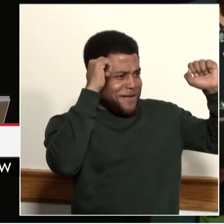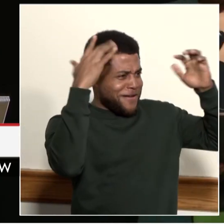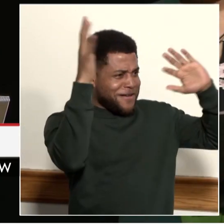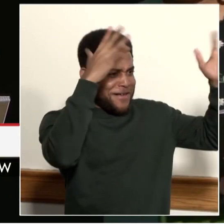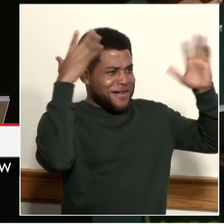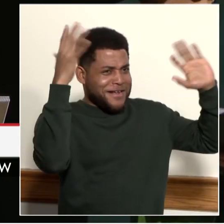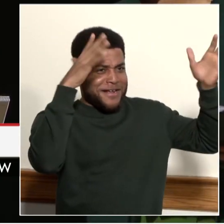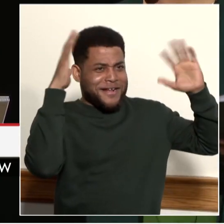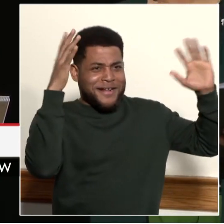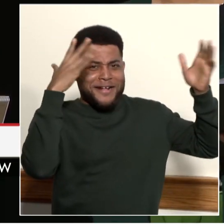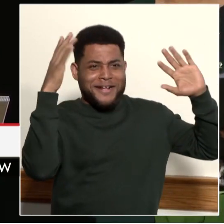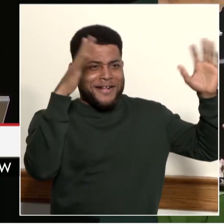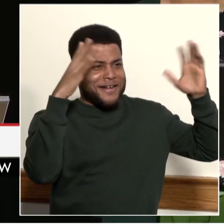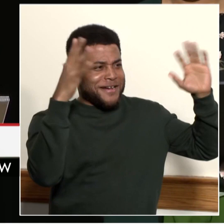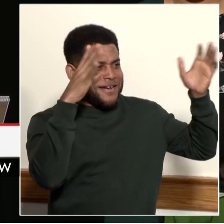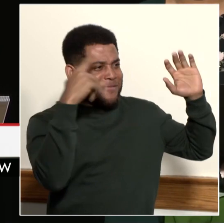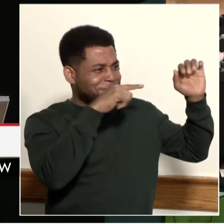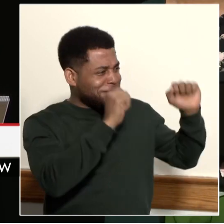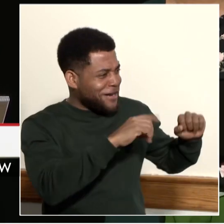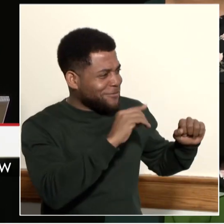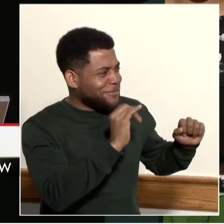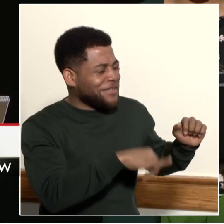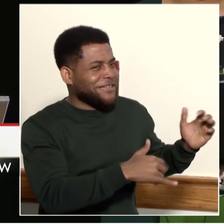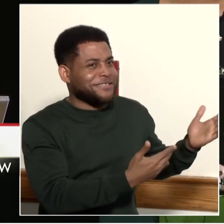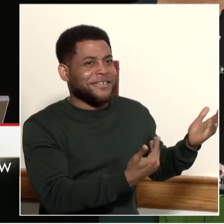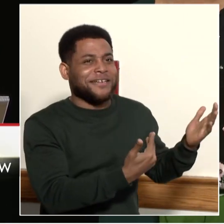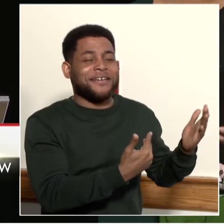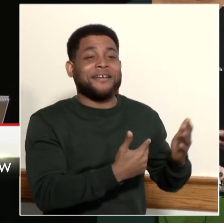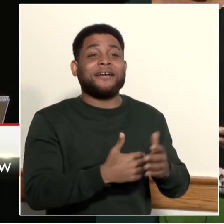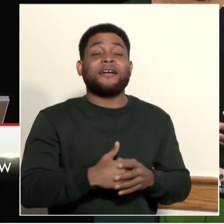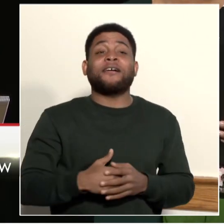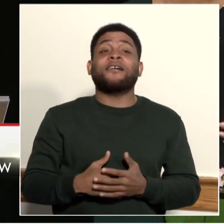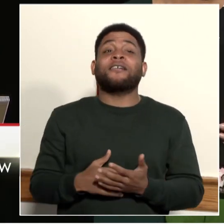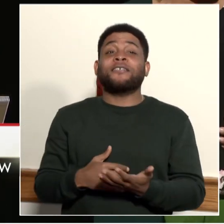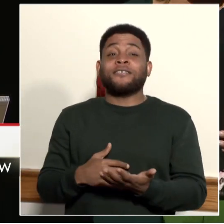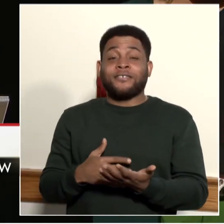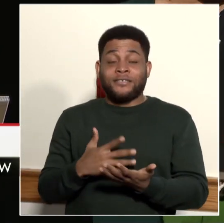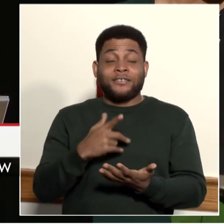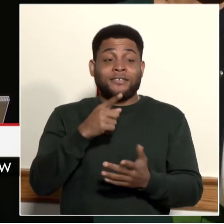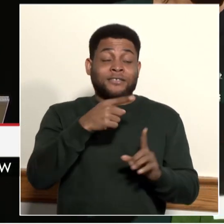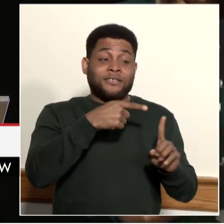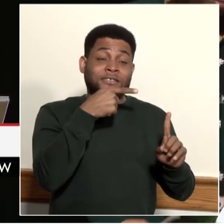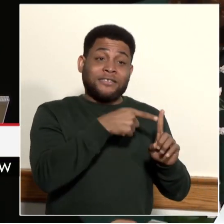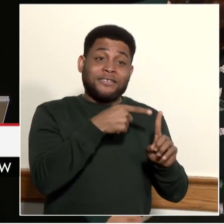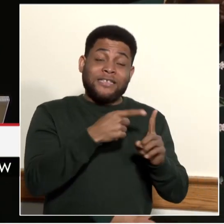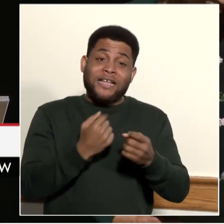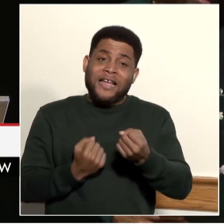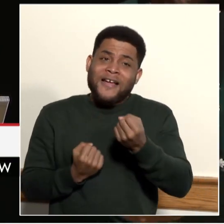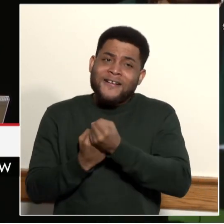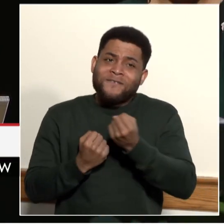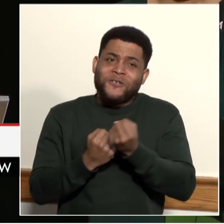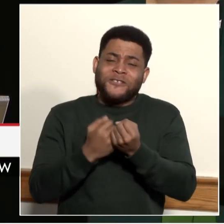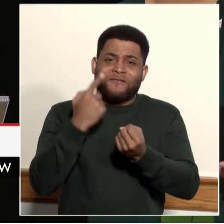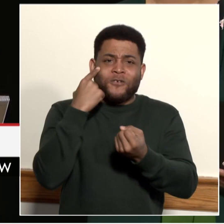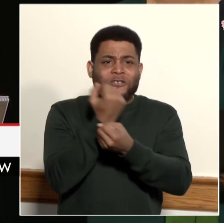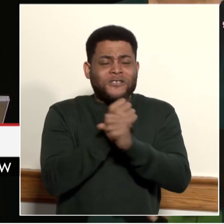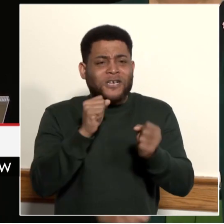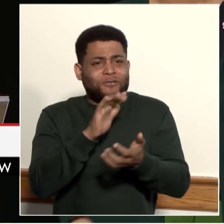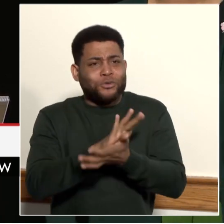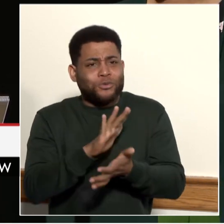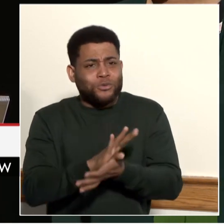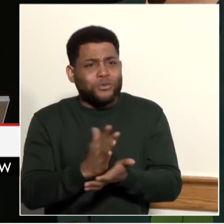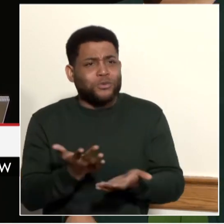Okay. To advocating for safe, uh, Mayor Bowser's dedication to creating